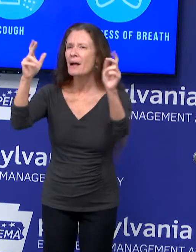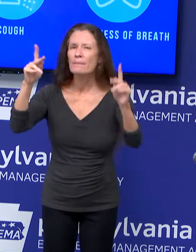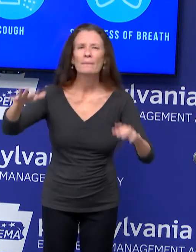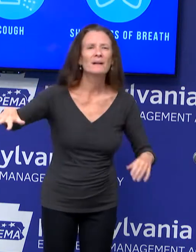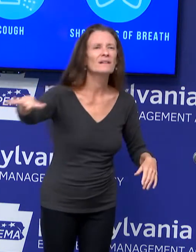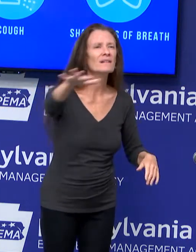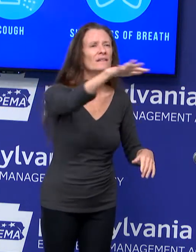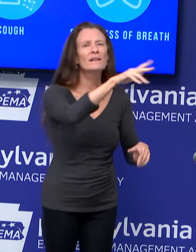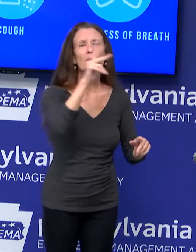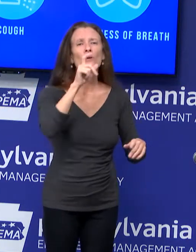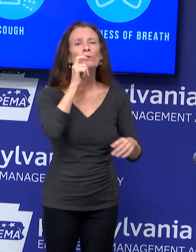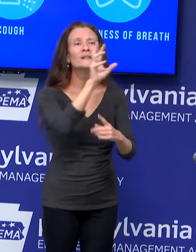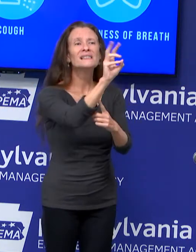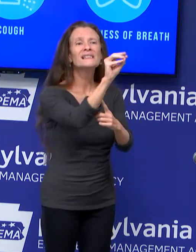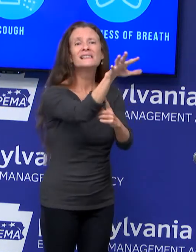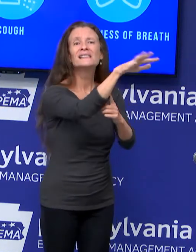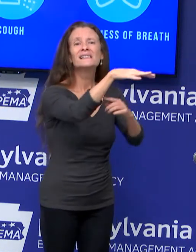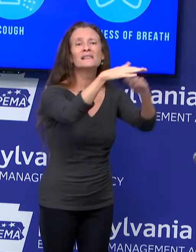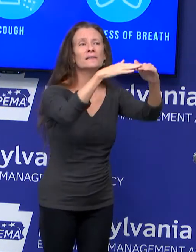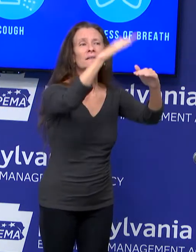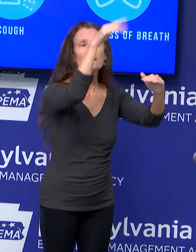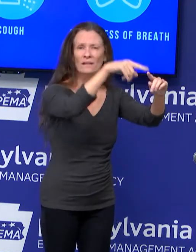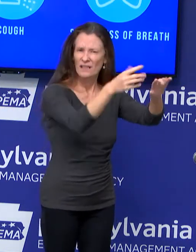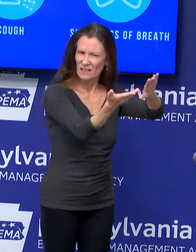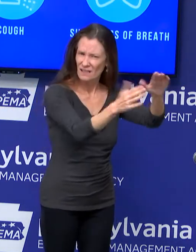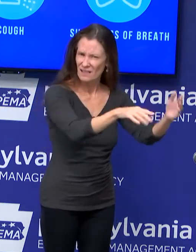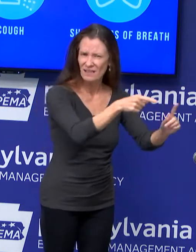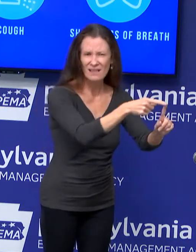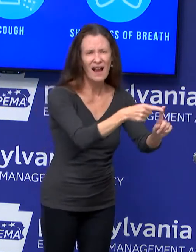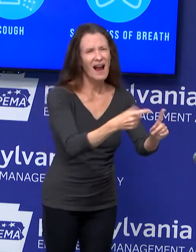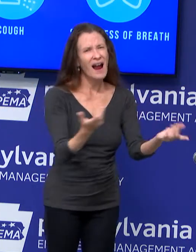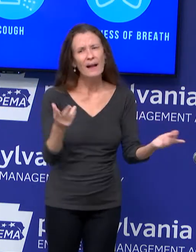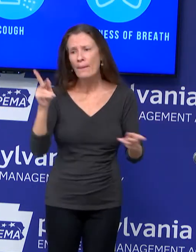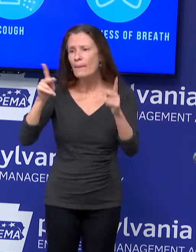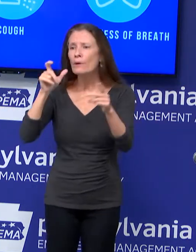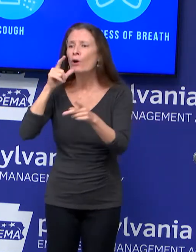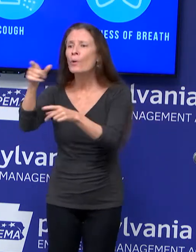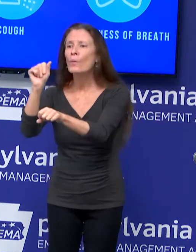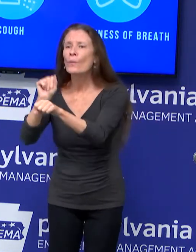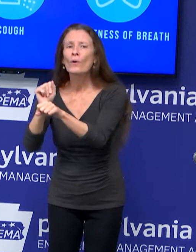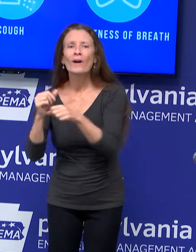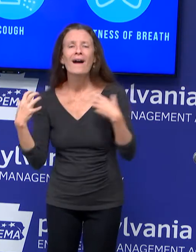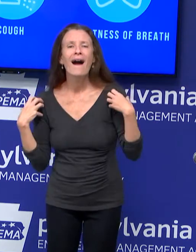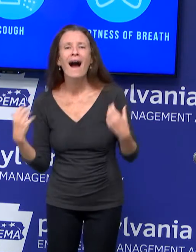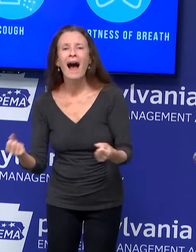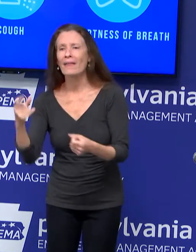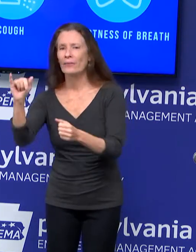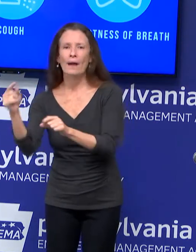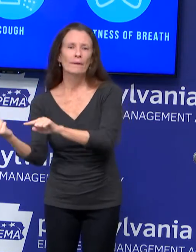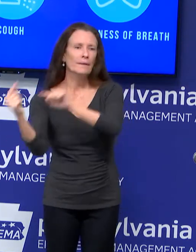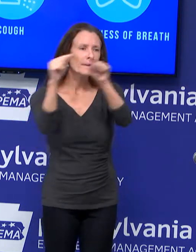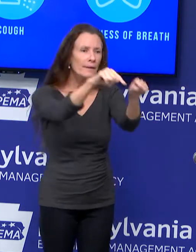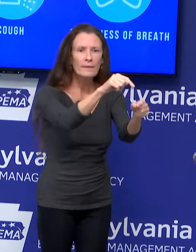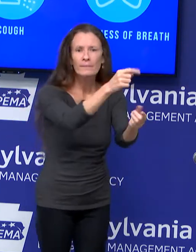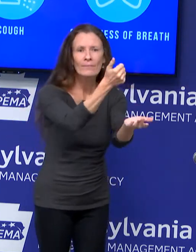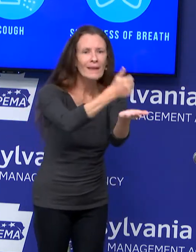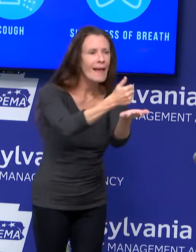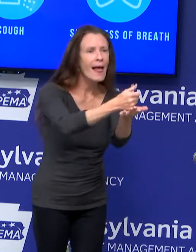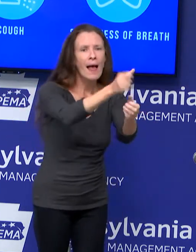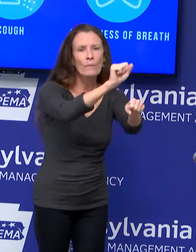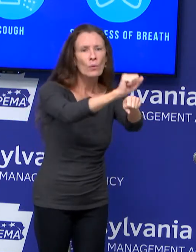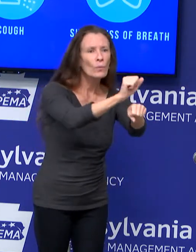Think about our health care workers who care for those seniors. We need to protect those frontline workers